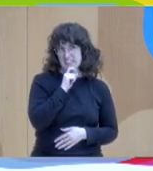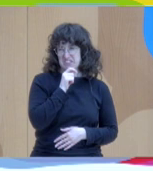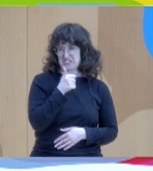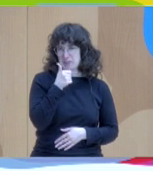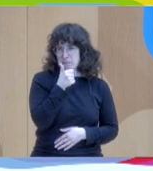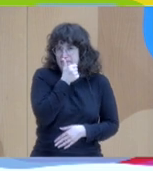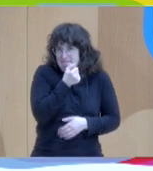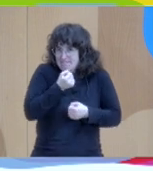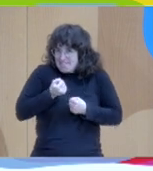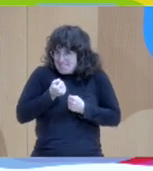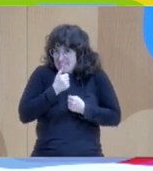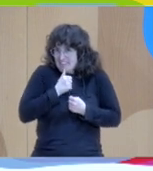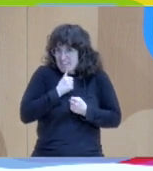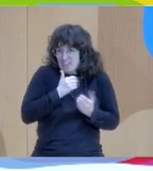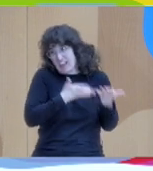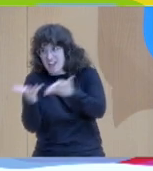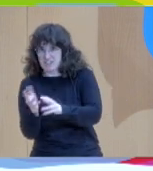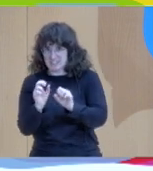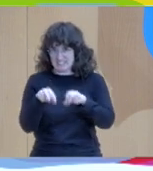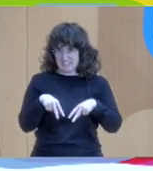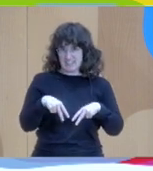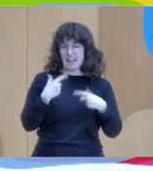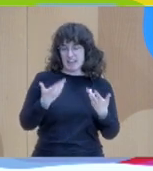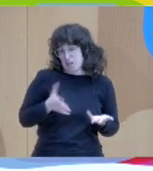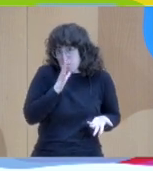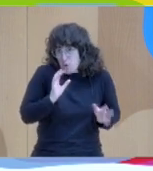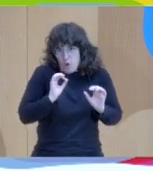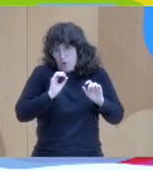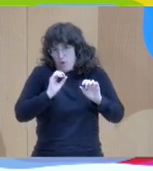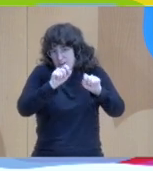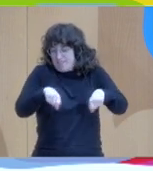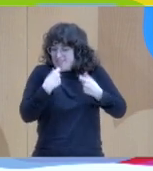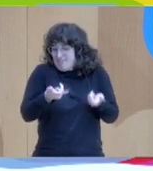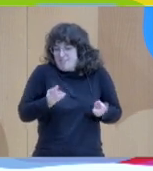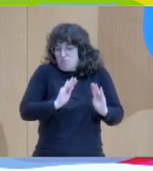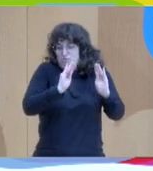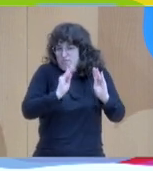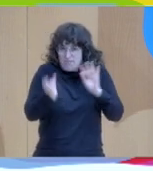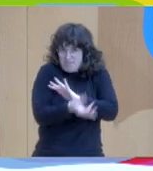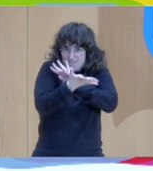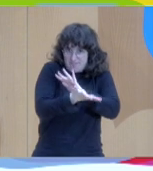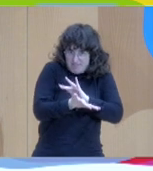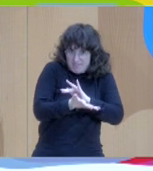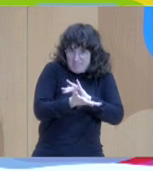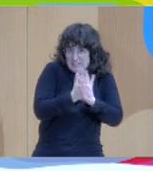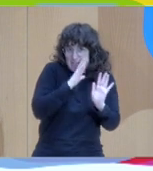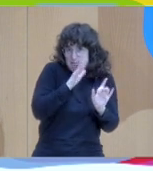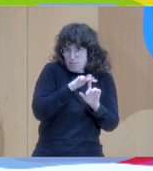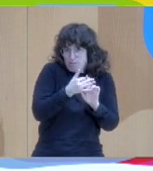He would start controlling the situation. I didn't so I would be sort of more innocent.